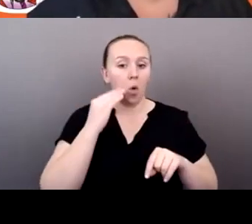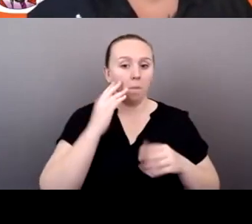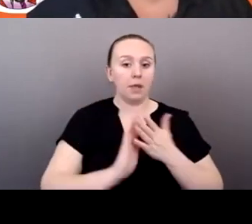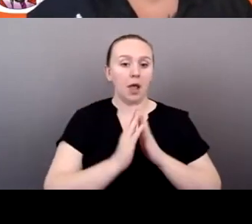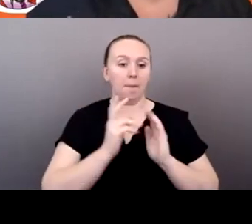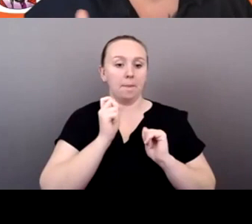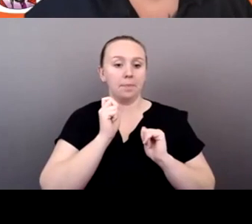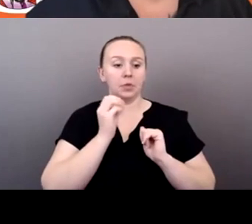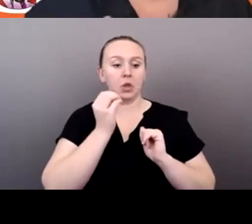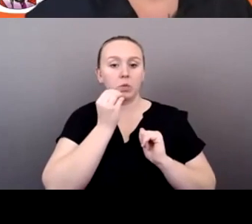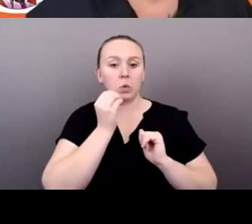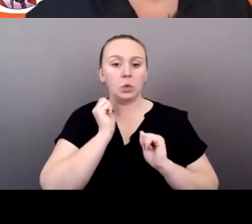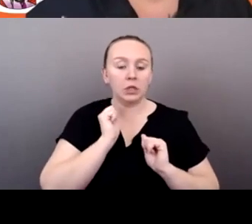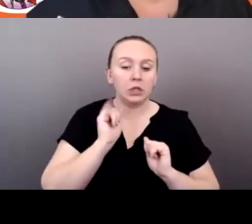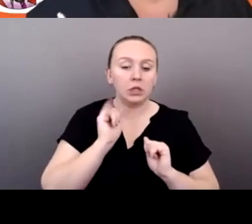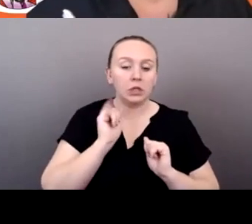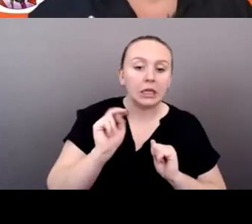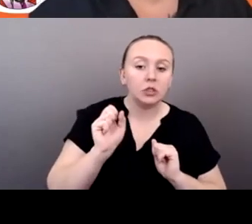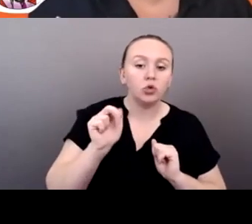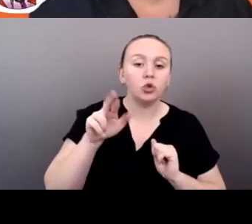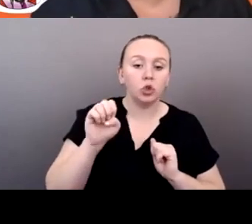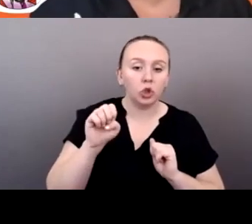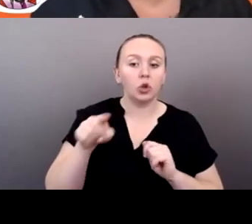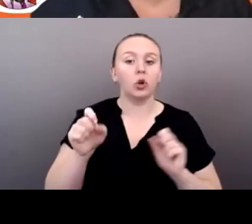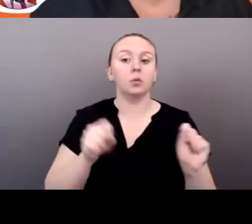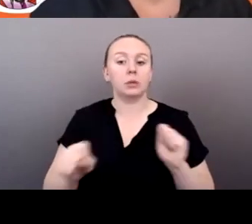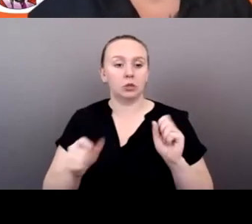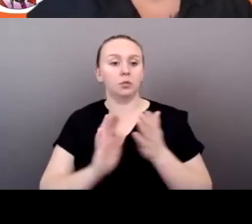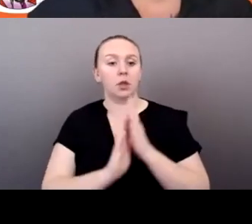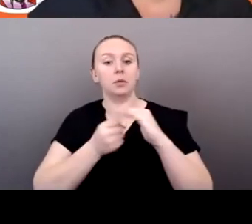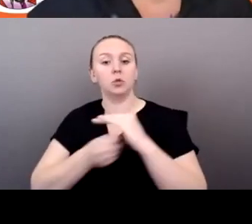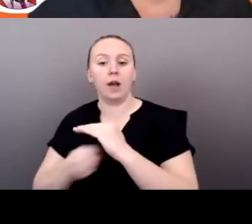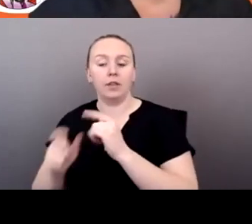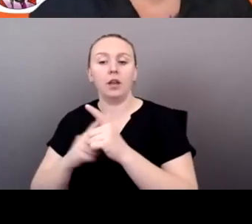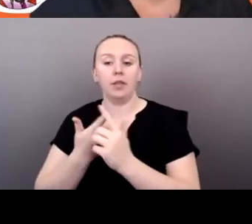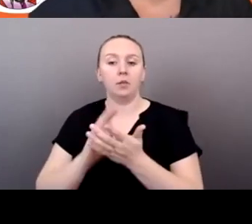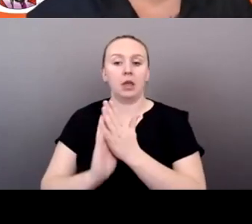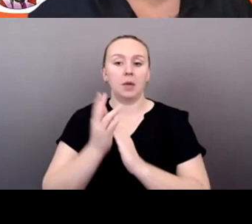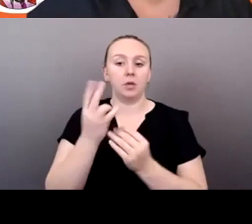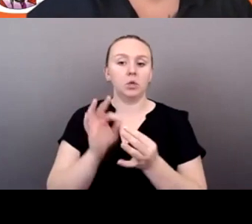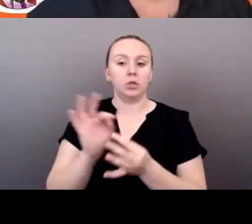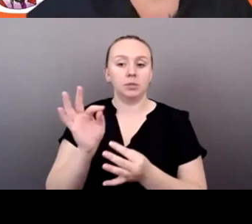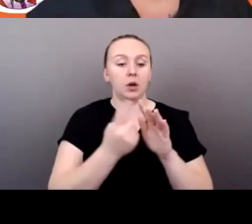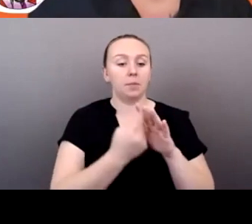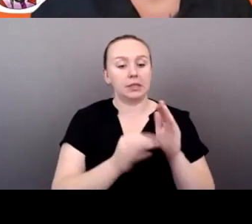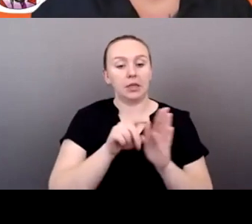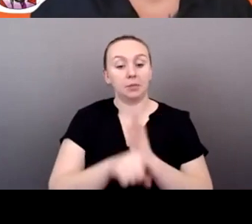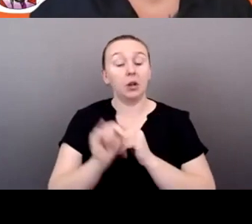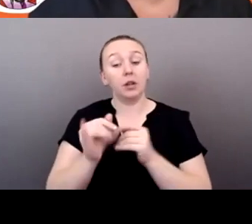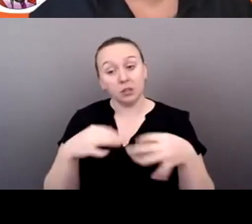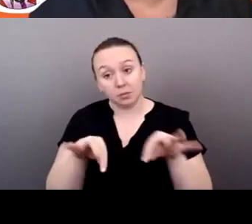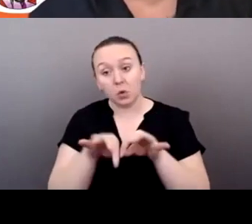to trafficking and then become, um, a two-spirit missing or murdered. So that's something that we should absolutely name. Having conversations